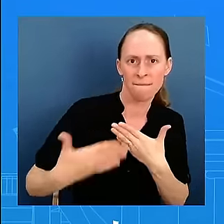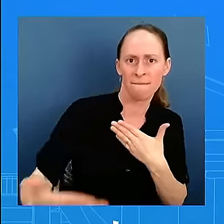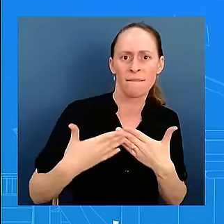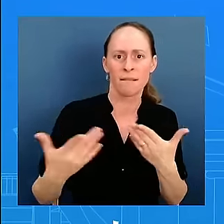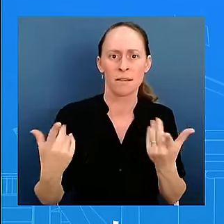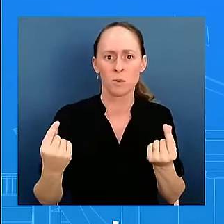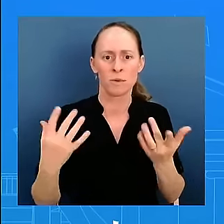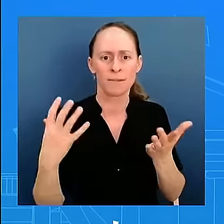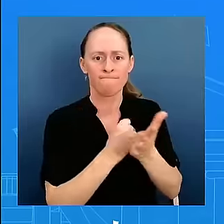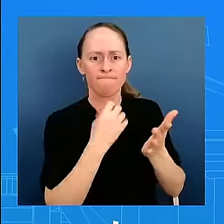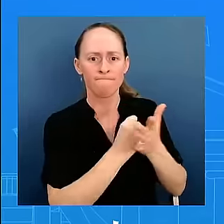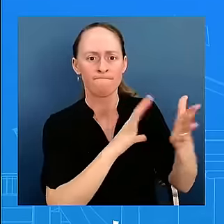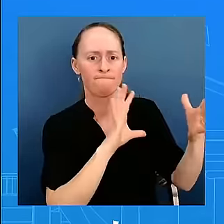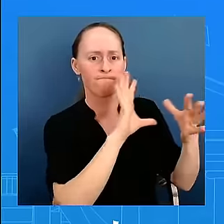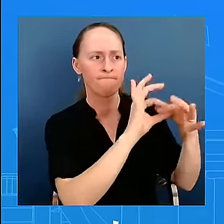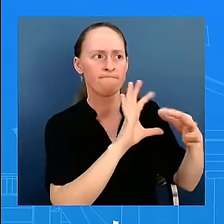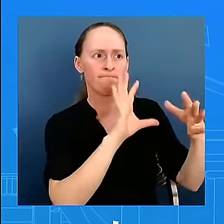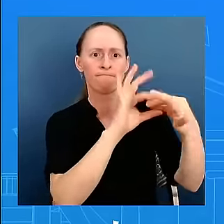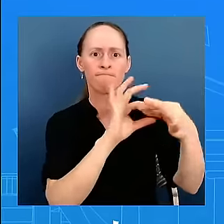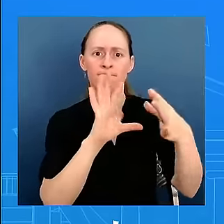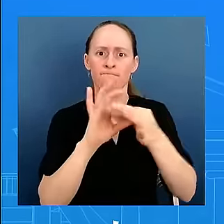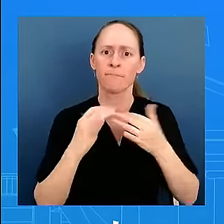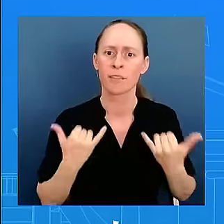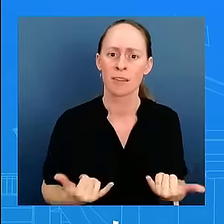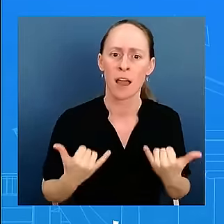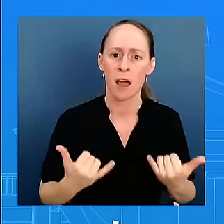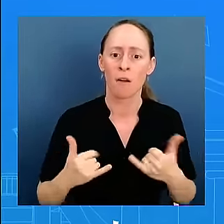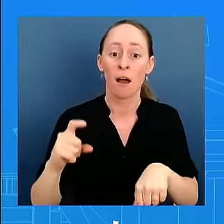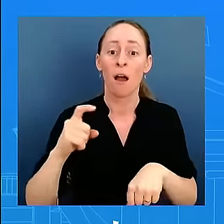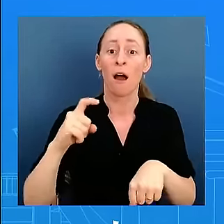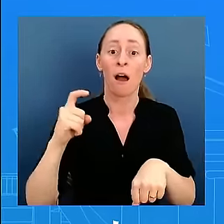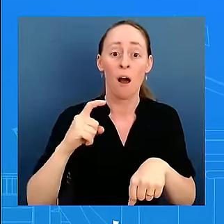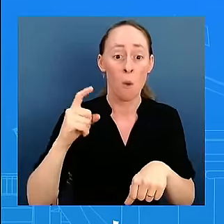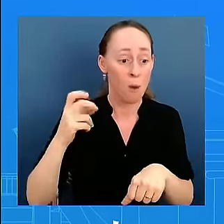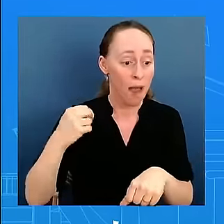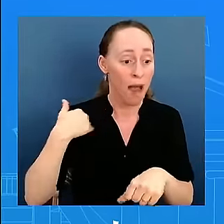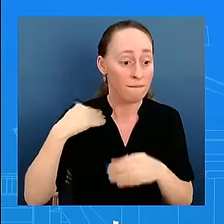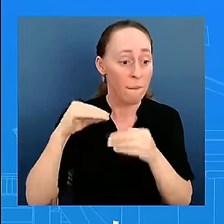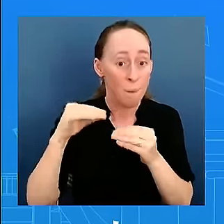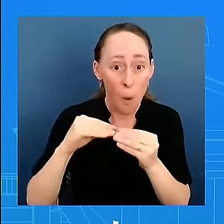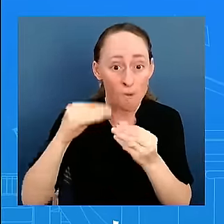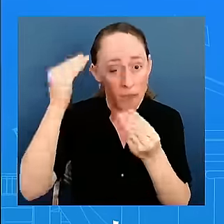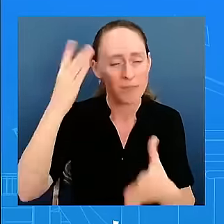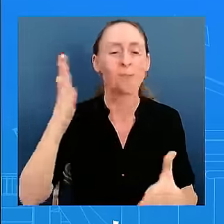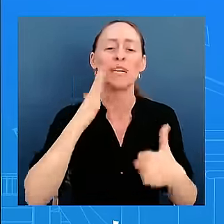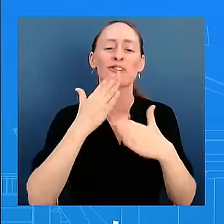have more to share we certainly will share that with all of you thanks everybody all right bye